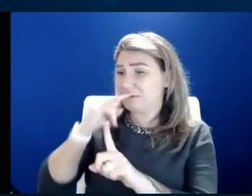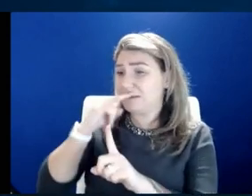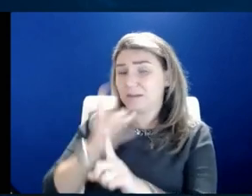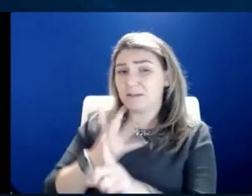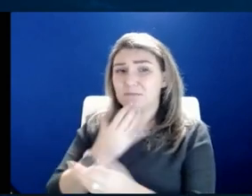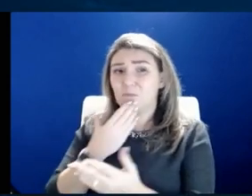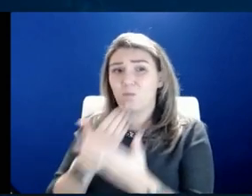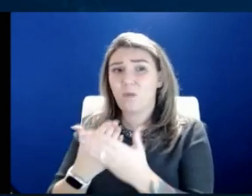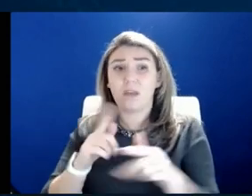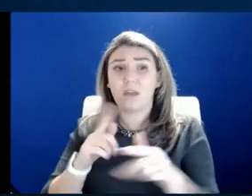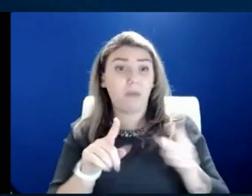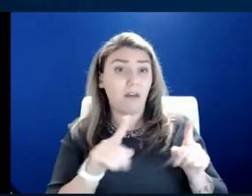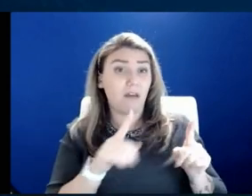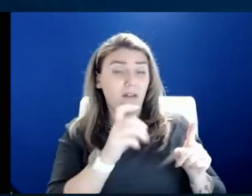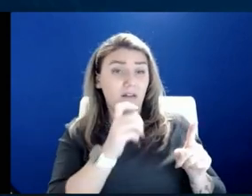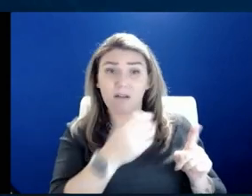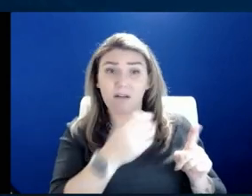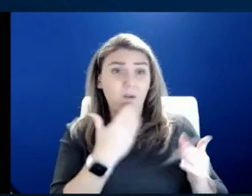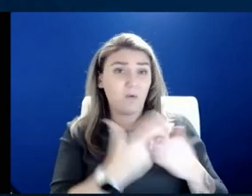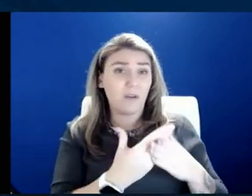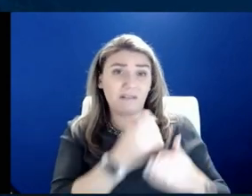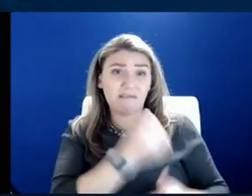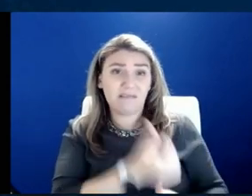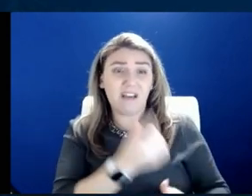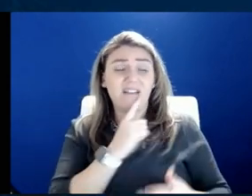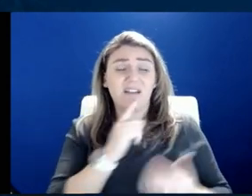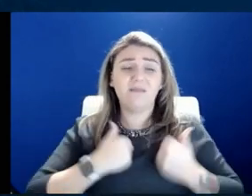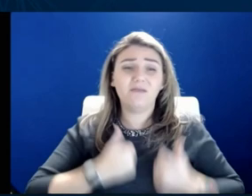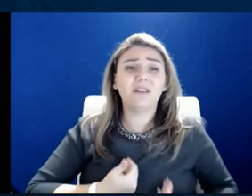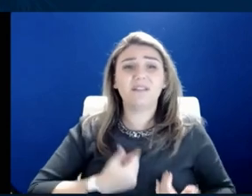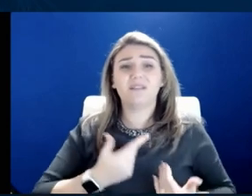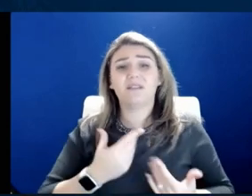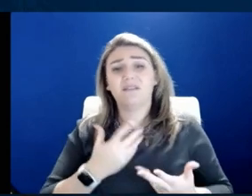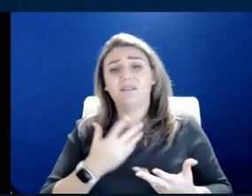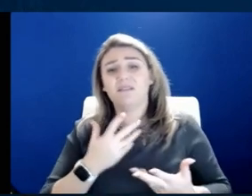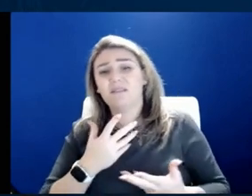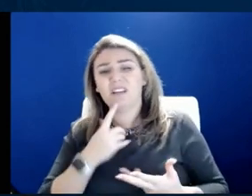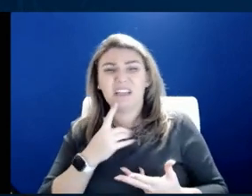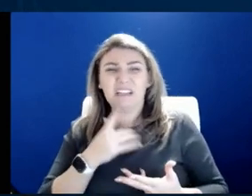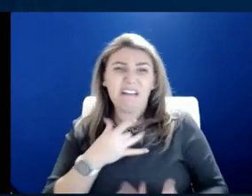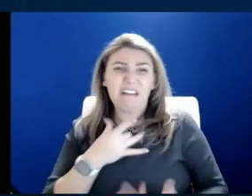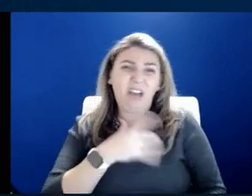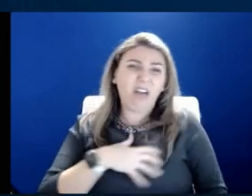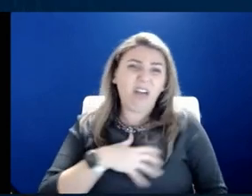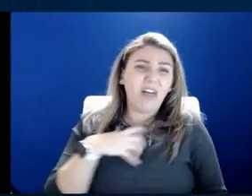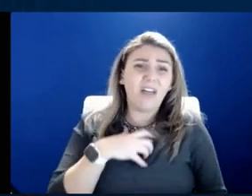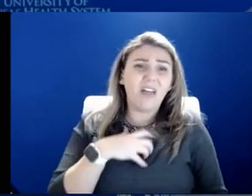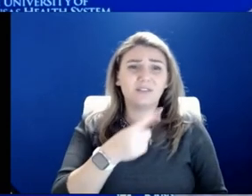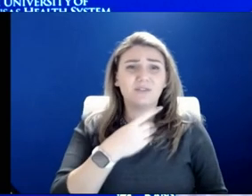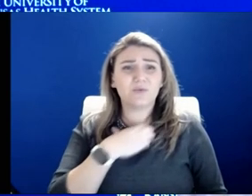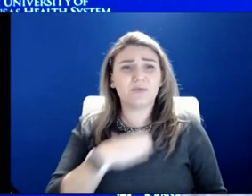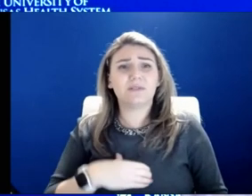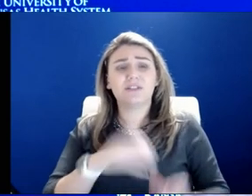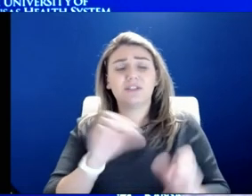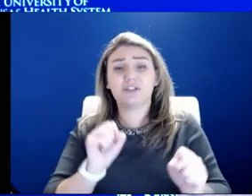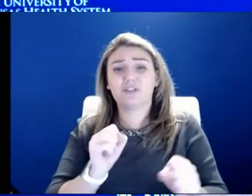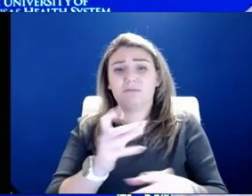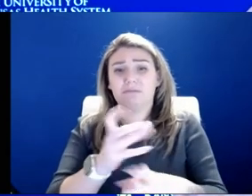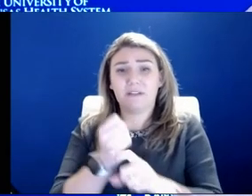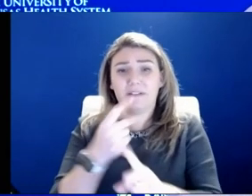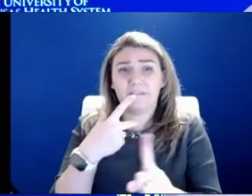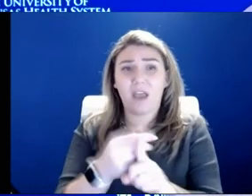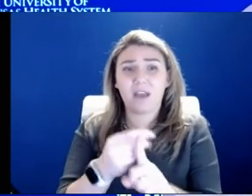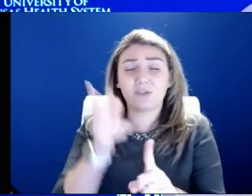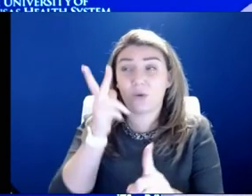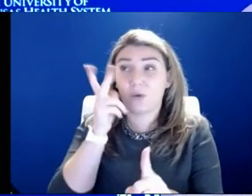unvaccinated are not. And they have a lot of fatigue, malaise. They just aren't feeling good. And she wishes they could get vaccinated. And so you hear that